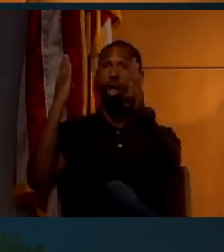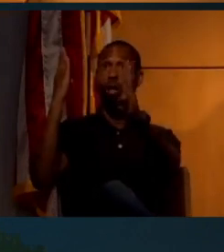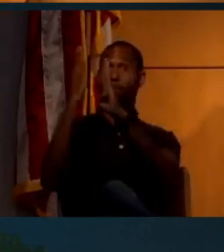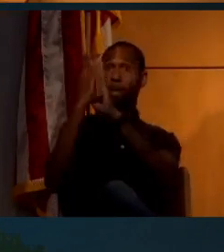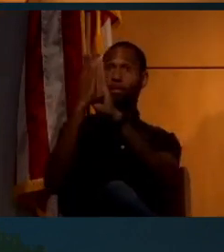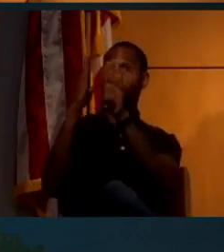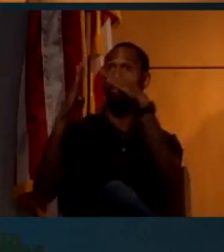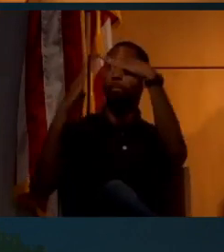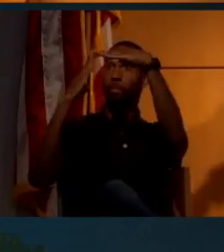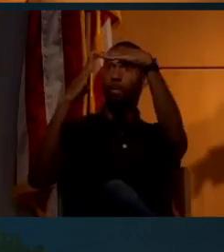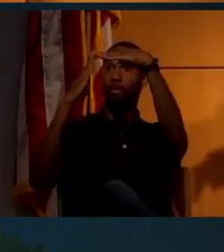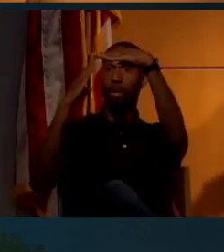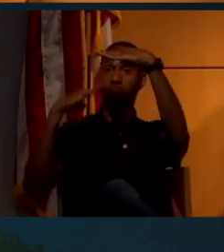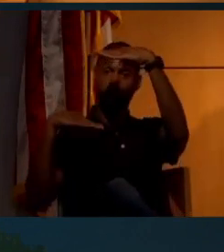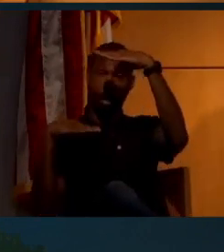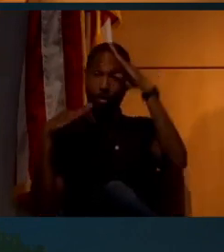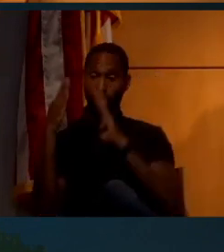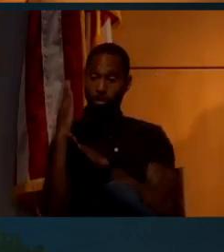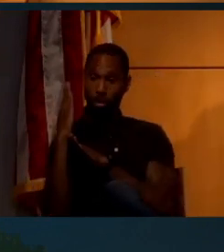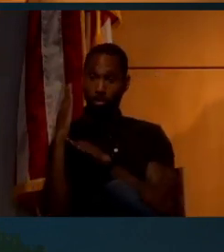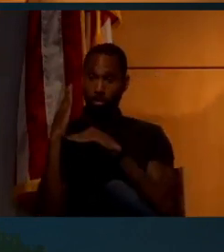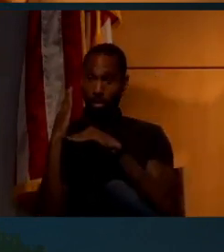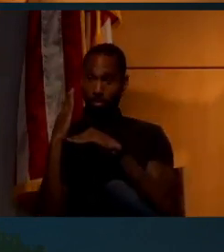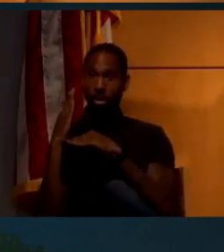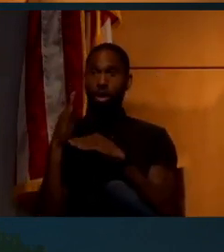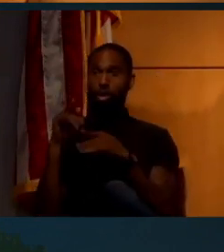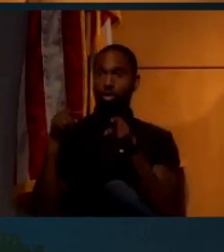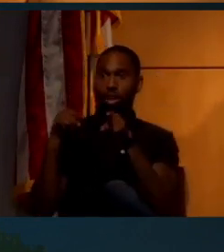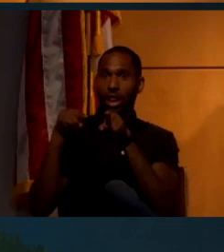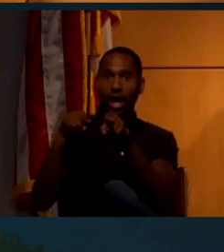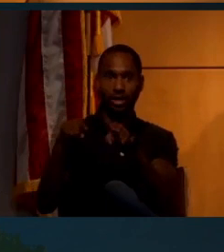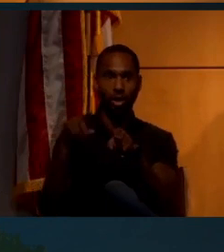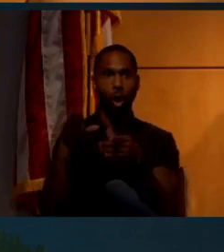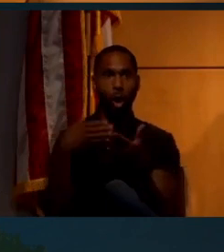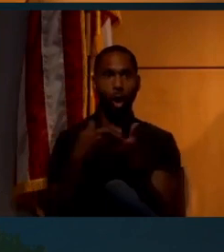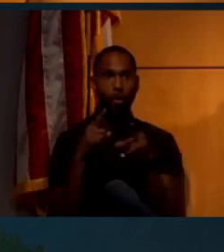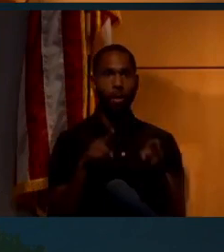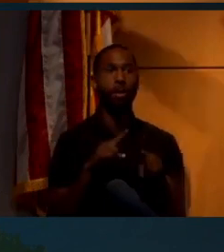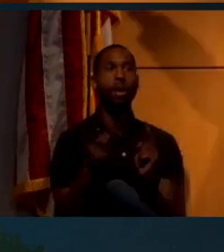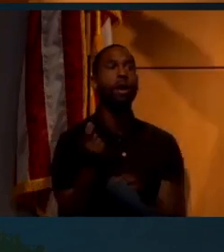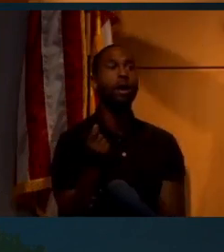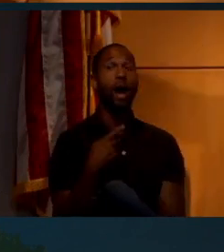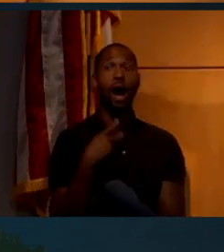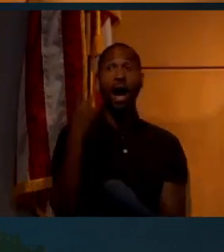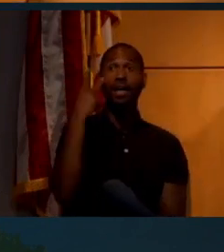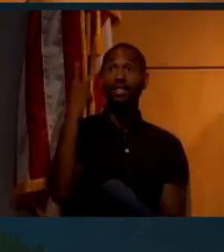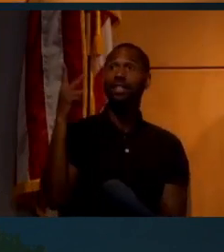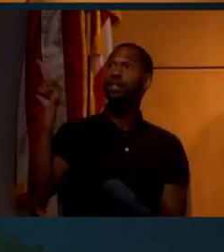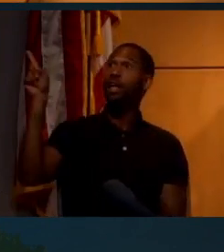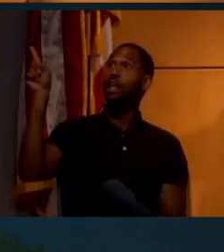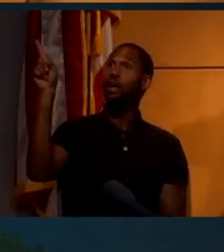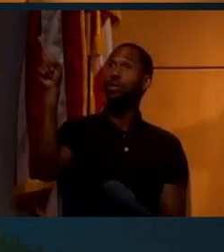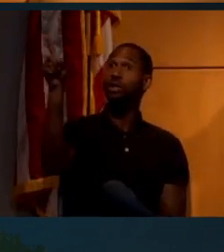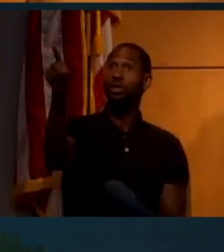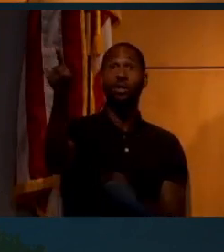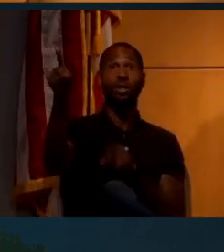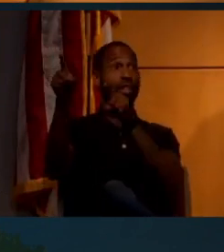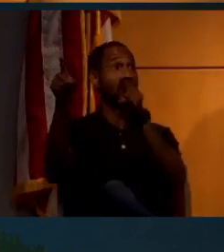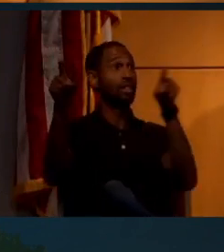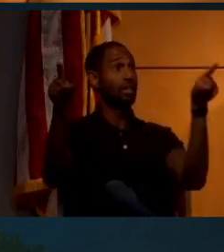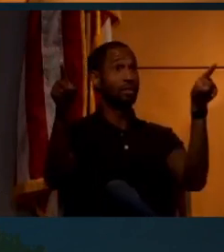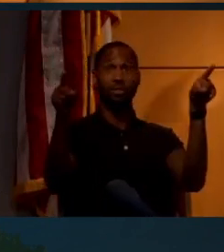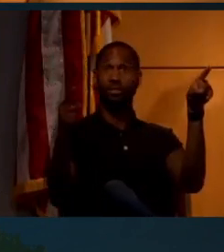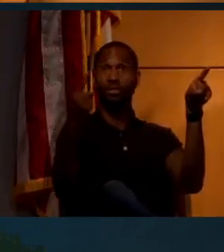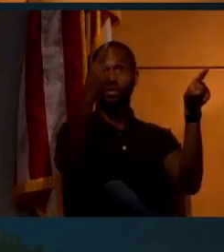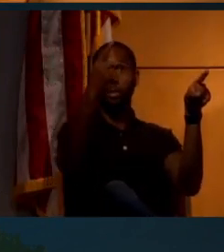ceiling and where the floor meets the wall. Those lines are parallel. And yet I see that line going down and I see that line